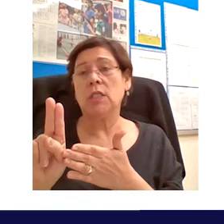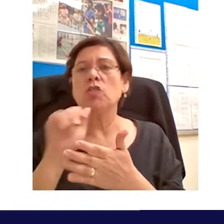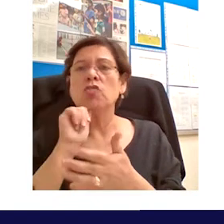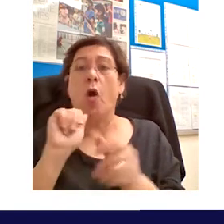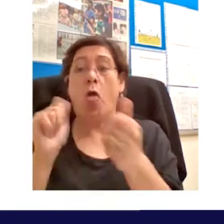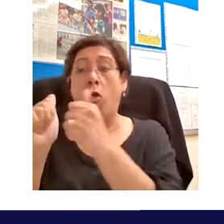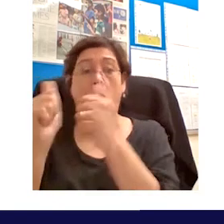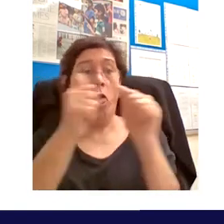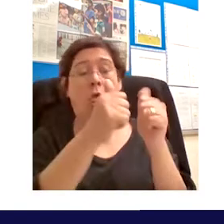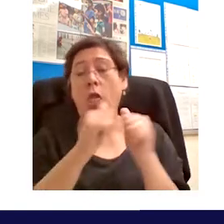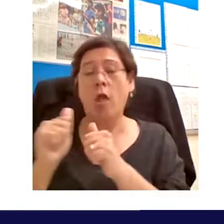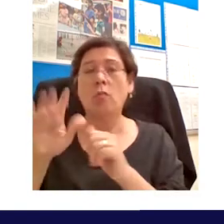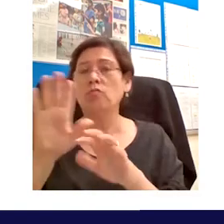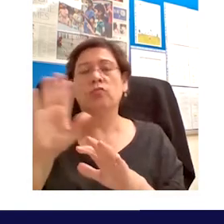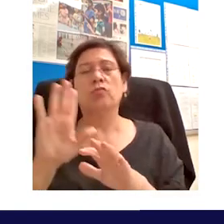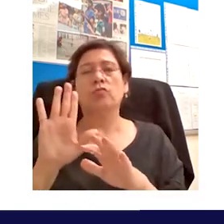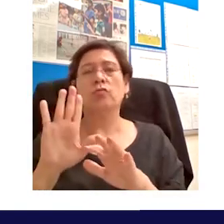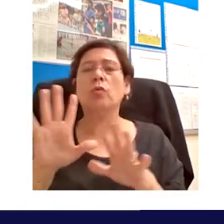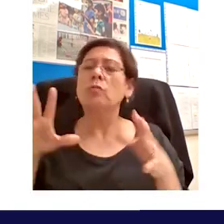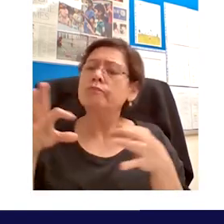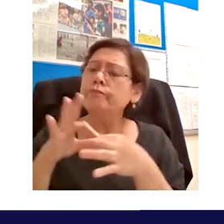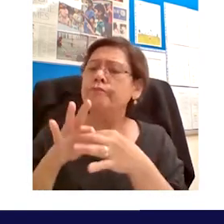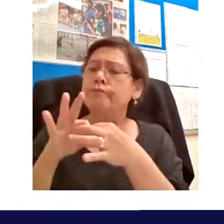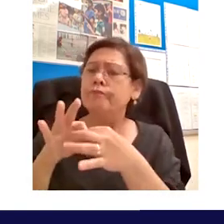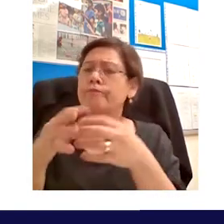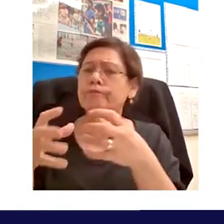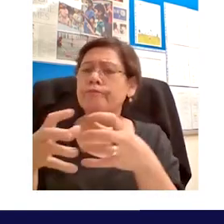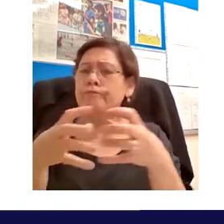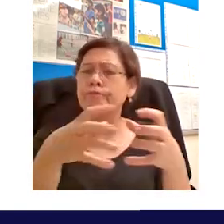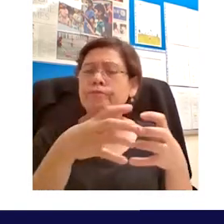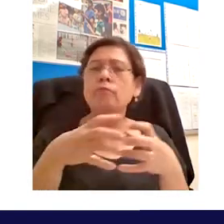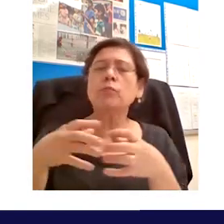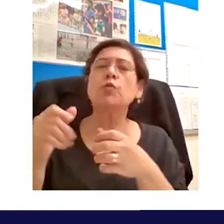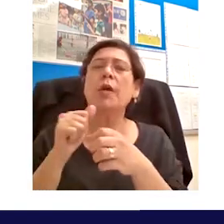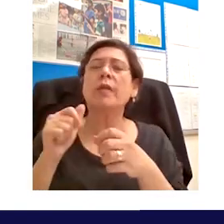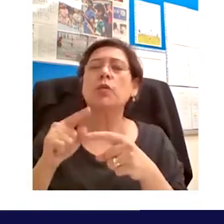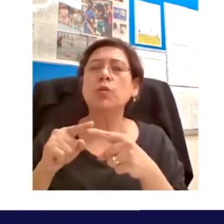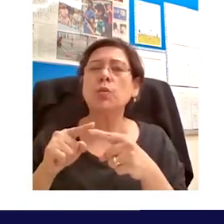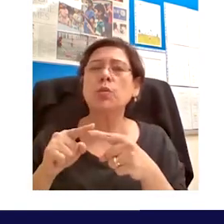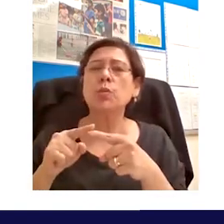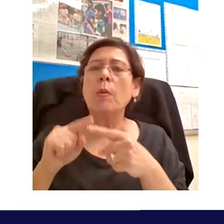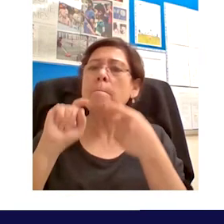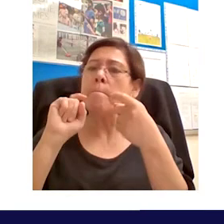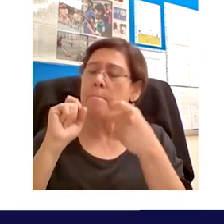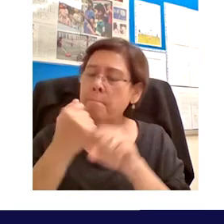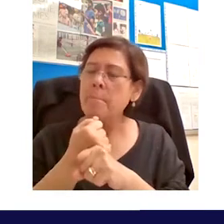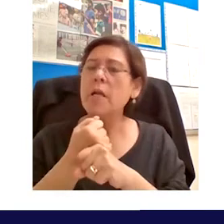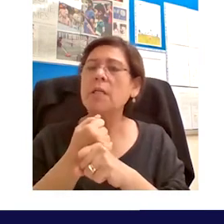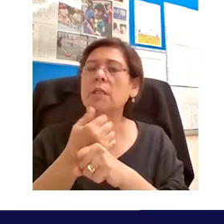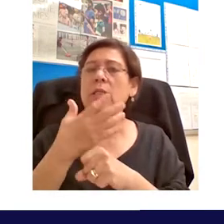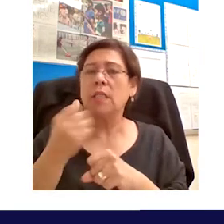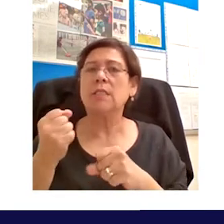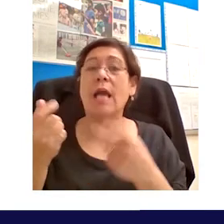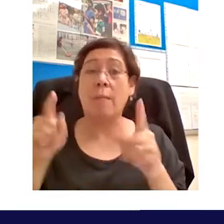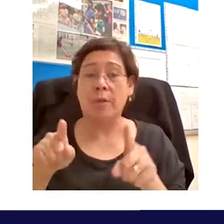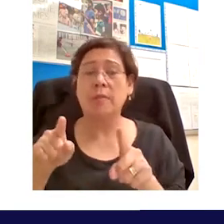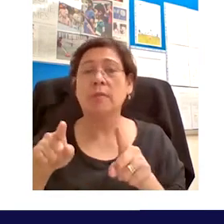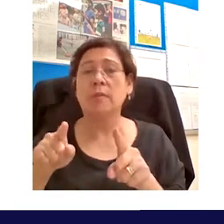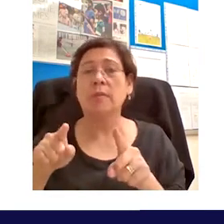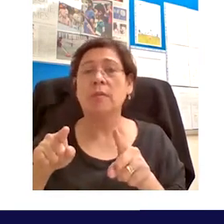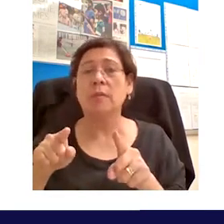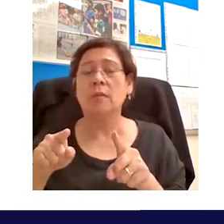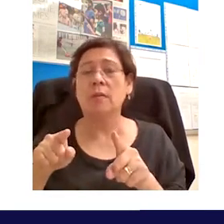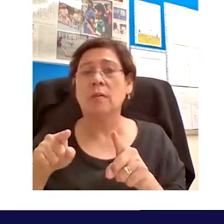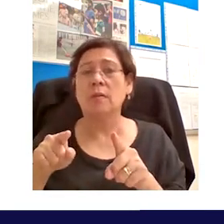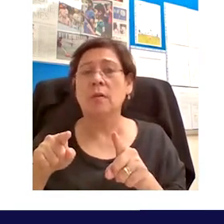than collaborating with one another to raise to raise the bar the real problem I think becomes when you consider that this kind of approach could be rolled